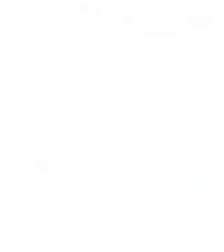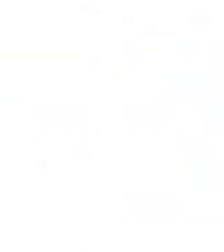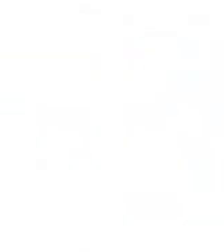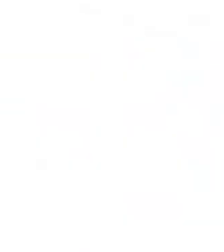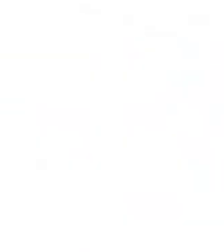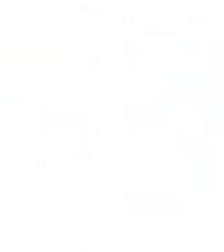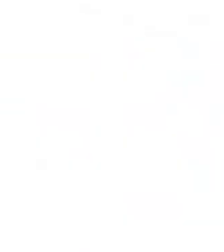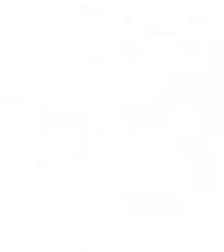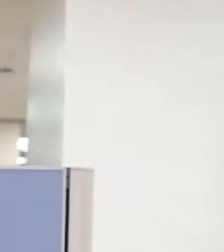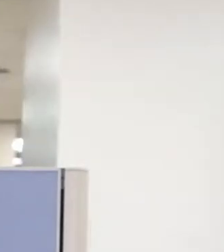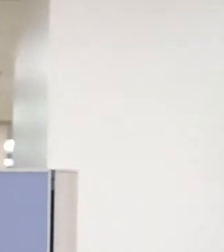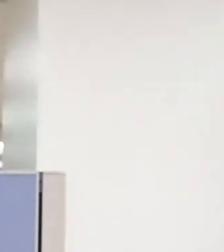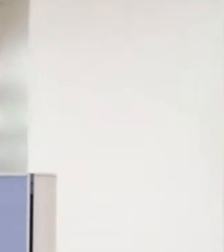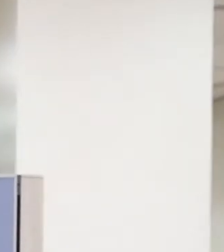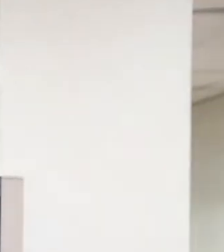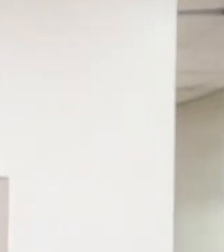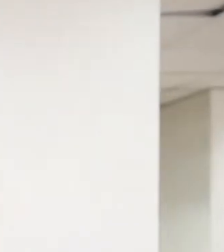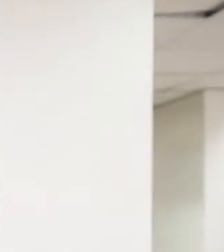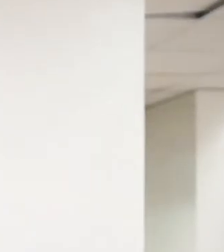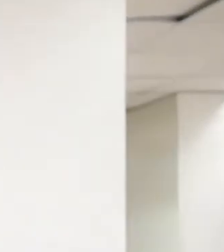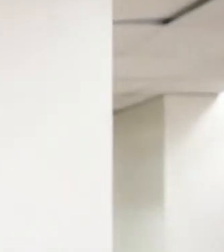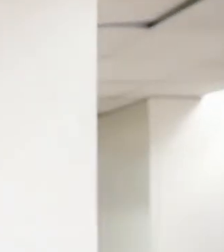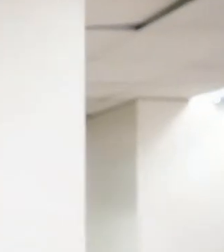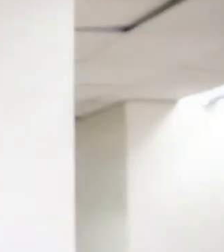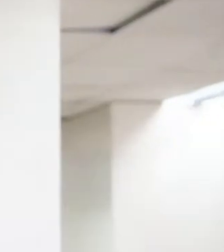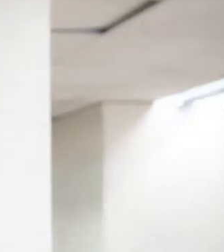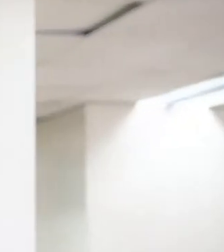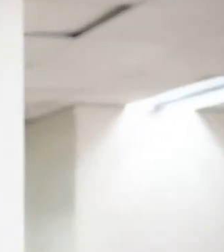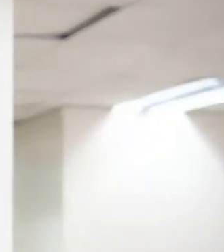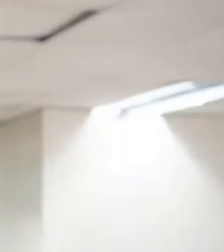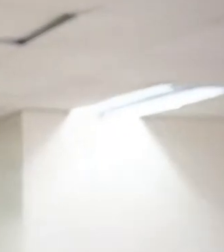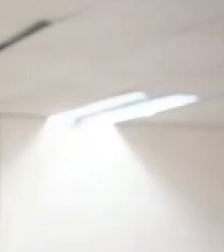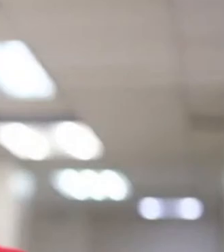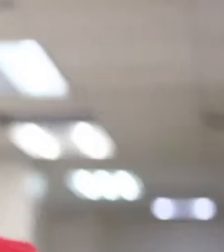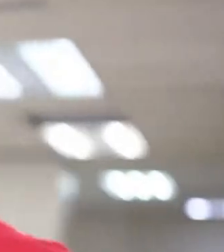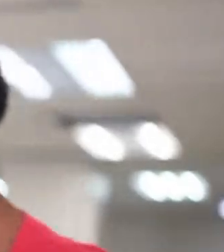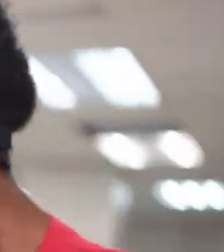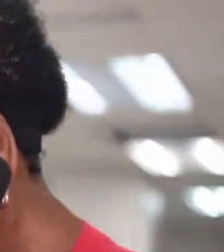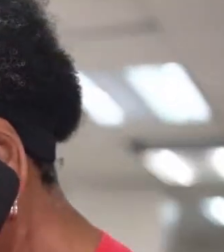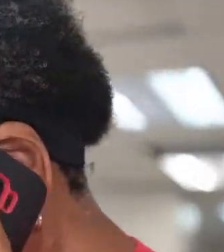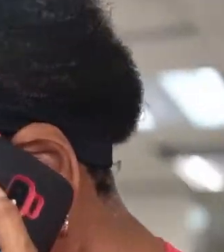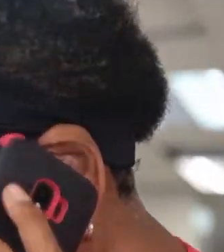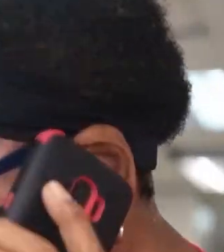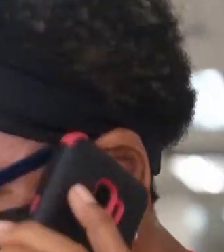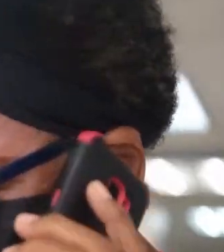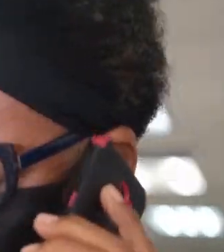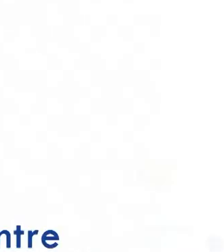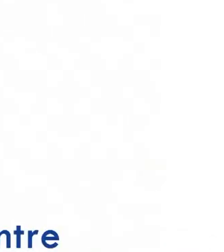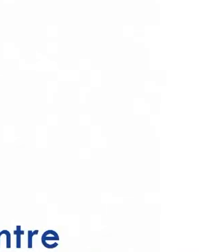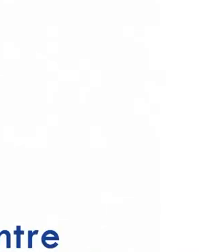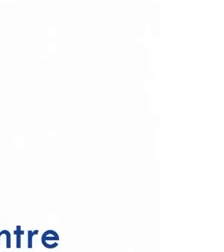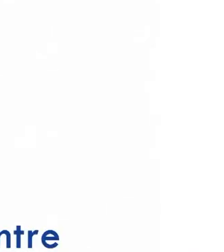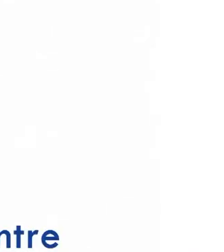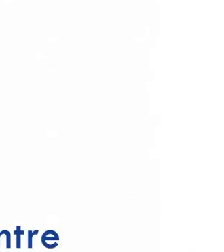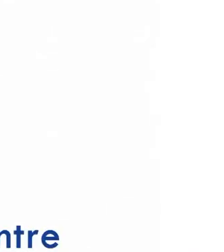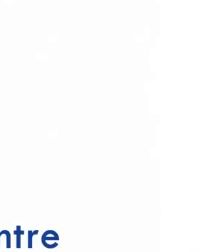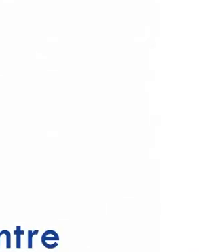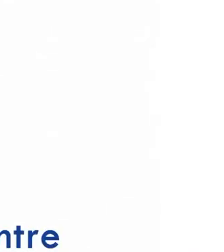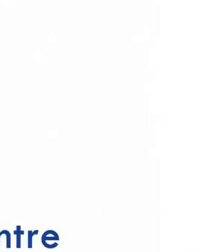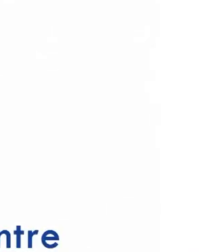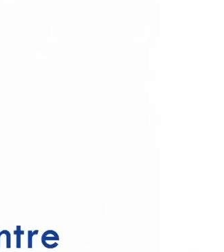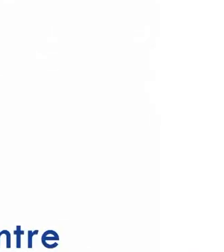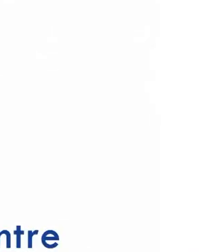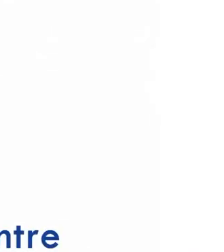Option two, you may also book your vaccination appointment via telephone. Call the National Vaccination Center at